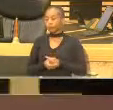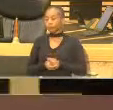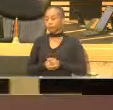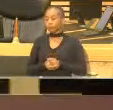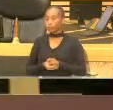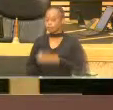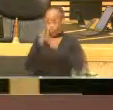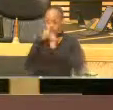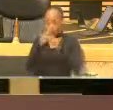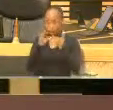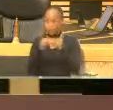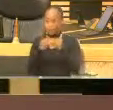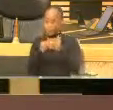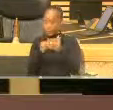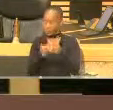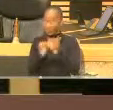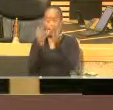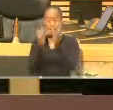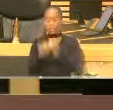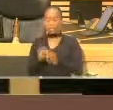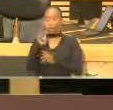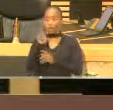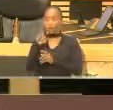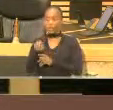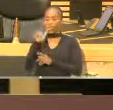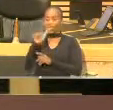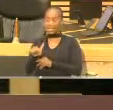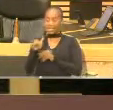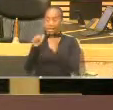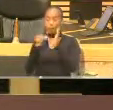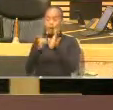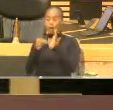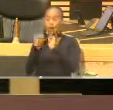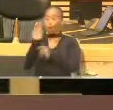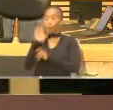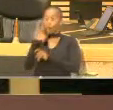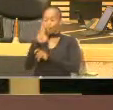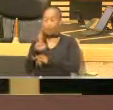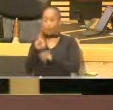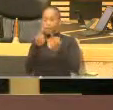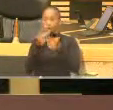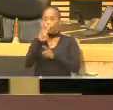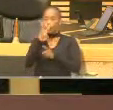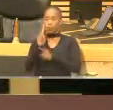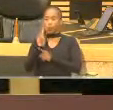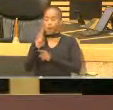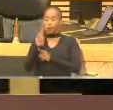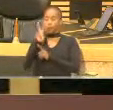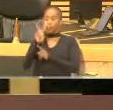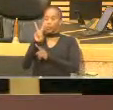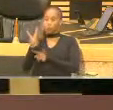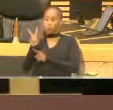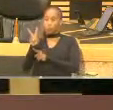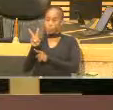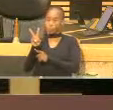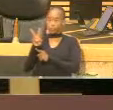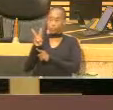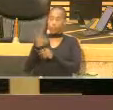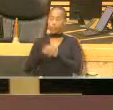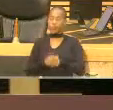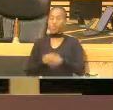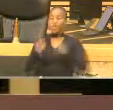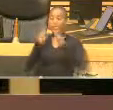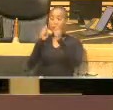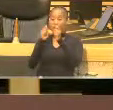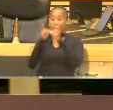Honourable Members, with a budget of 1.66 billion rent for 21-22 financial year, the